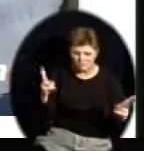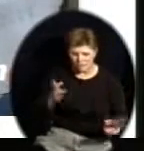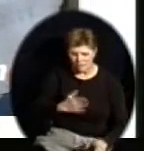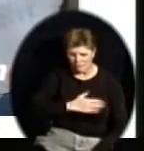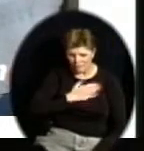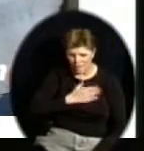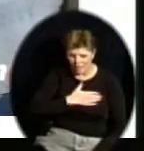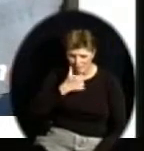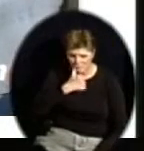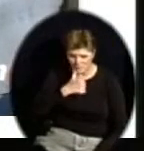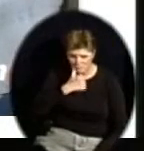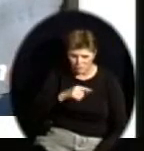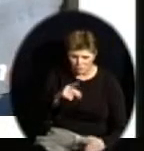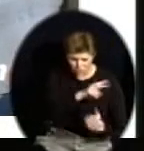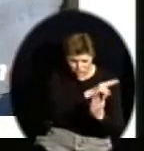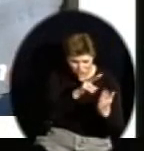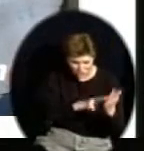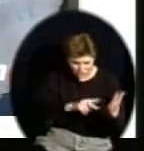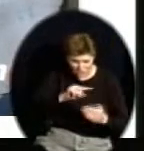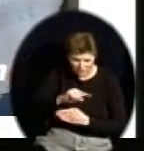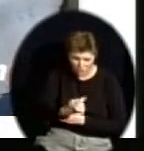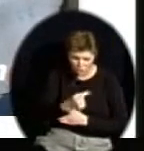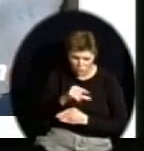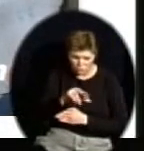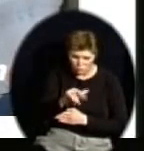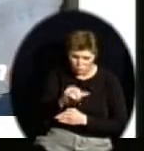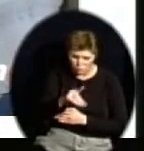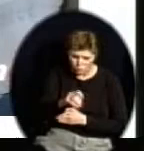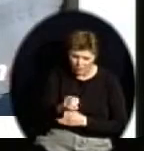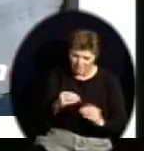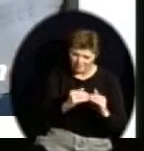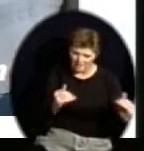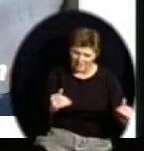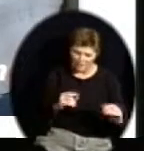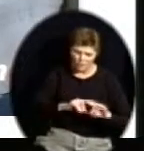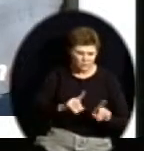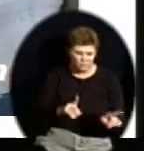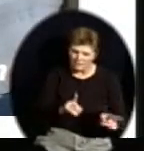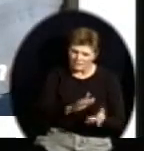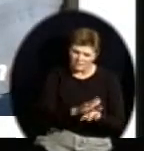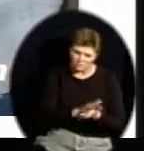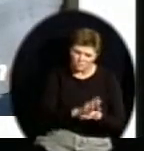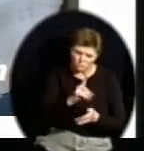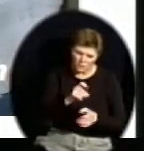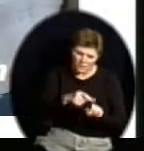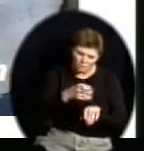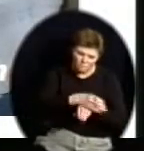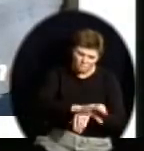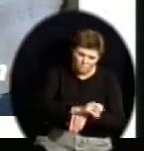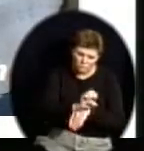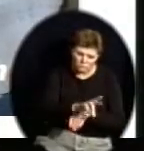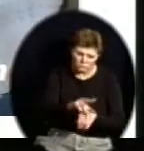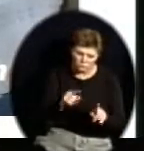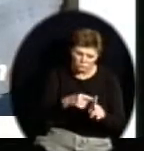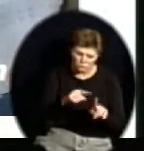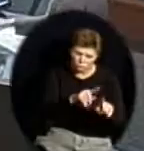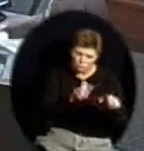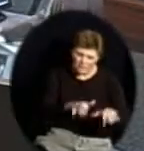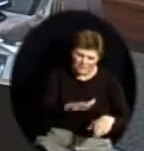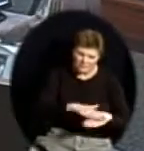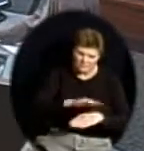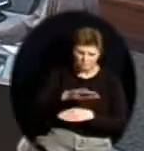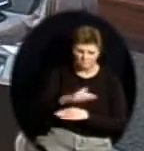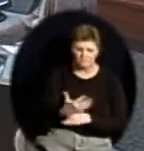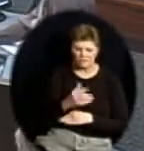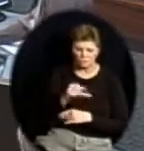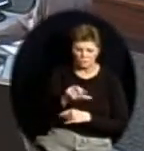thrilled that she's reading at the first grade level, but very inappropriate that she was tested on the grade five Kansas Reading Assessment. So that just brings